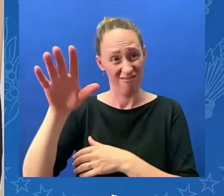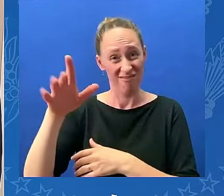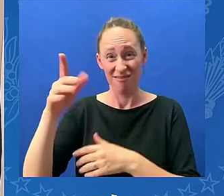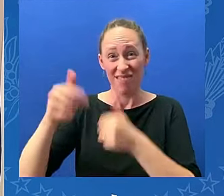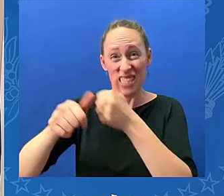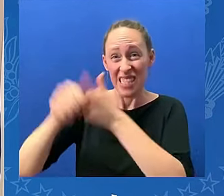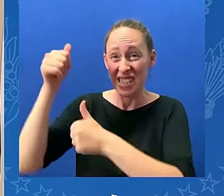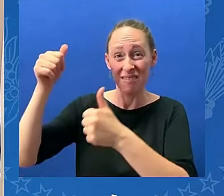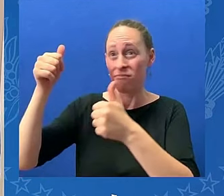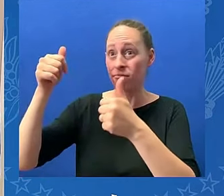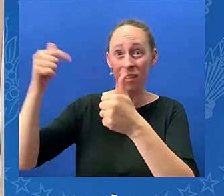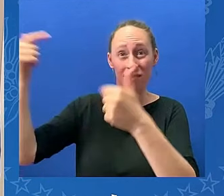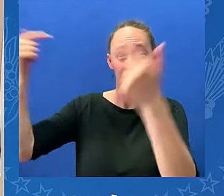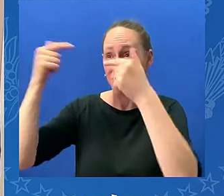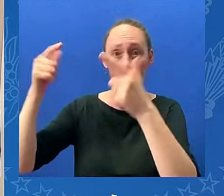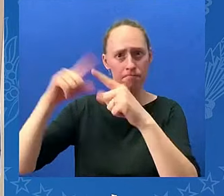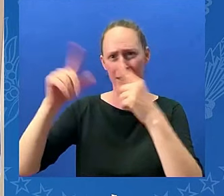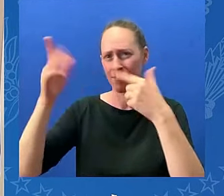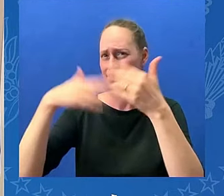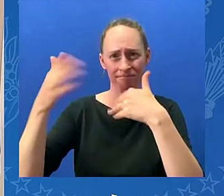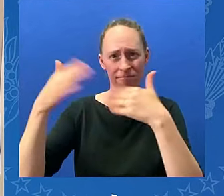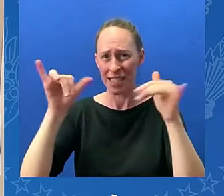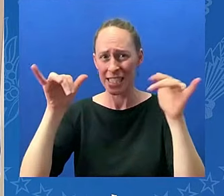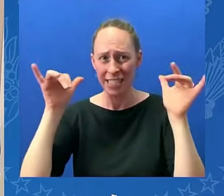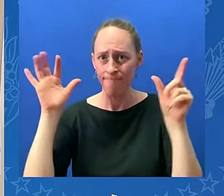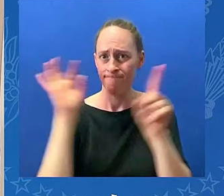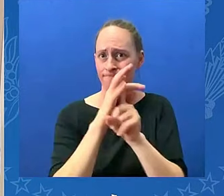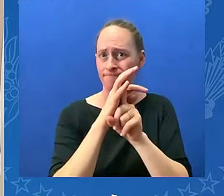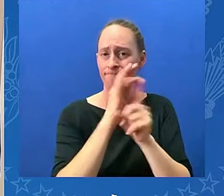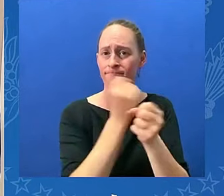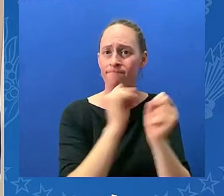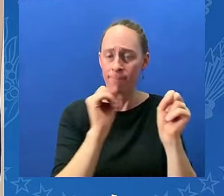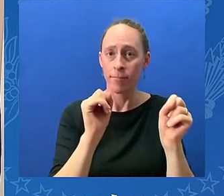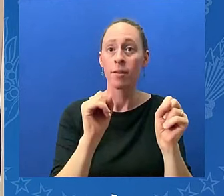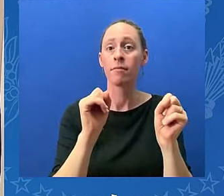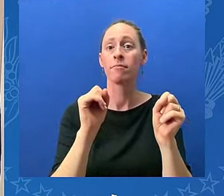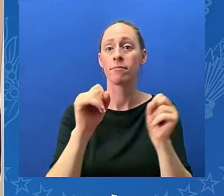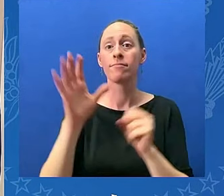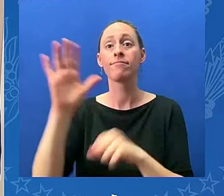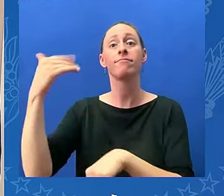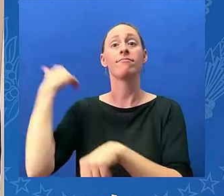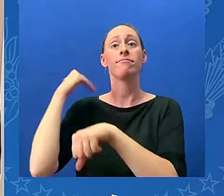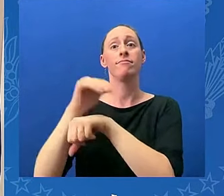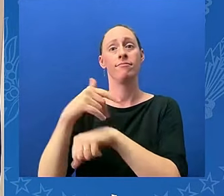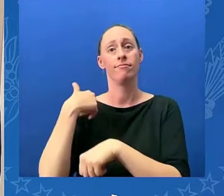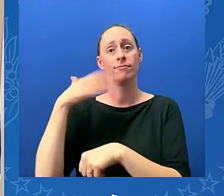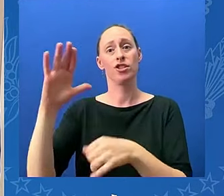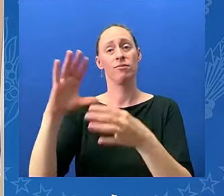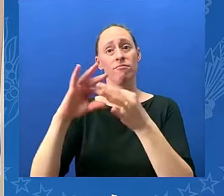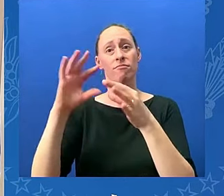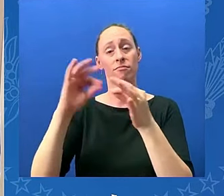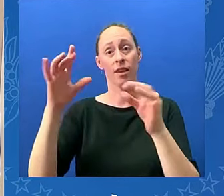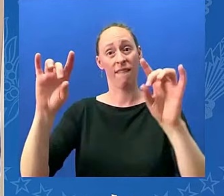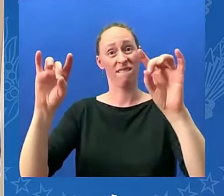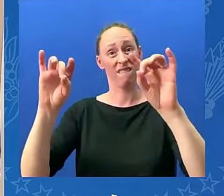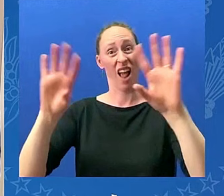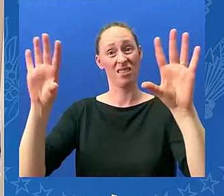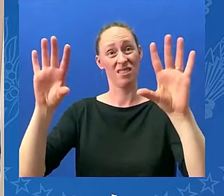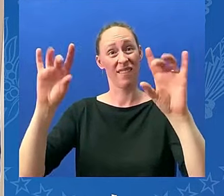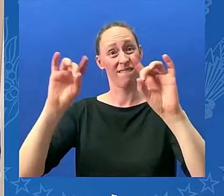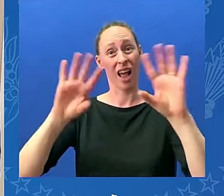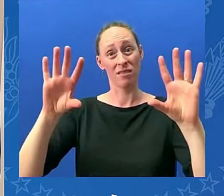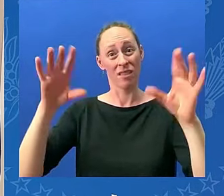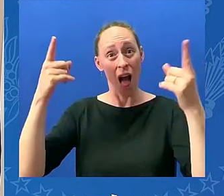there is no place in america for this kind of violence or any violence for that matter an assassination